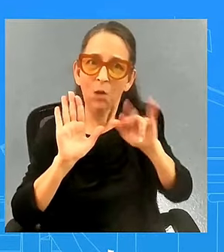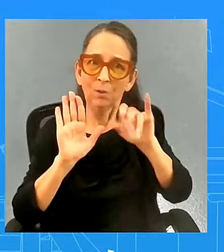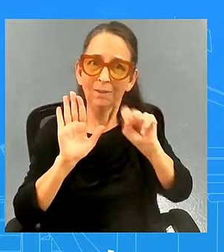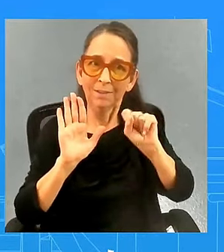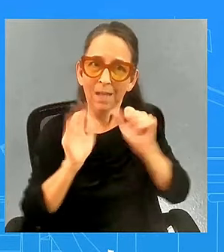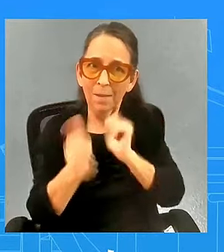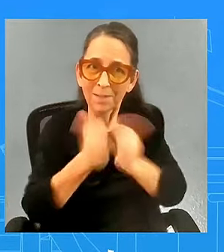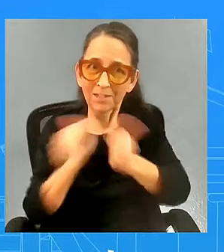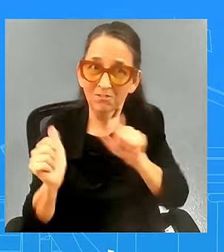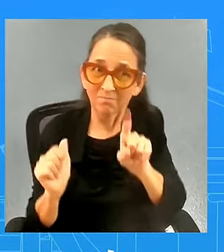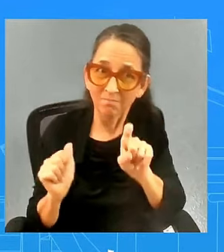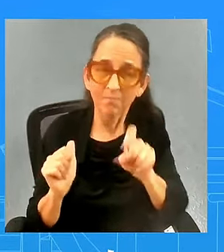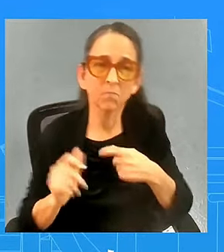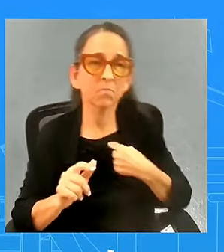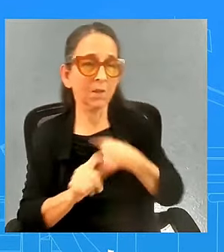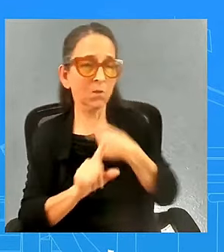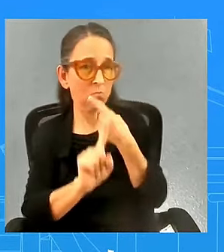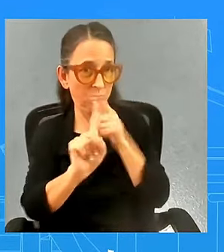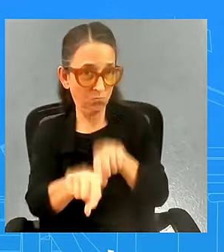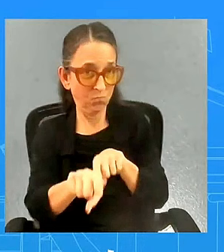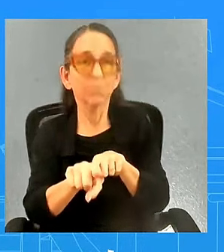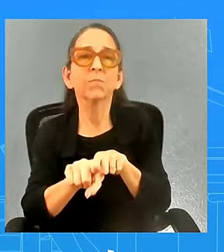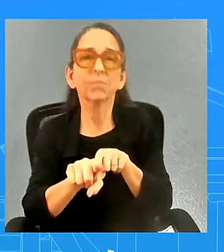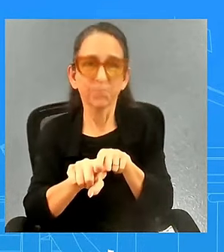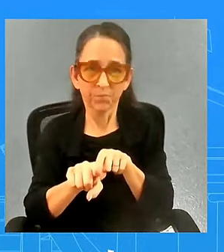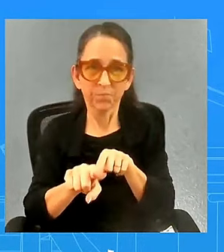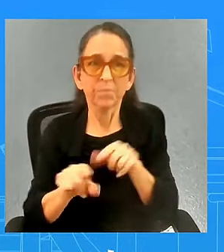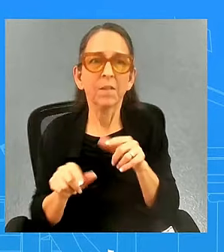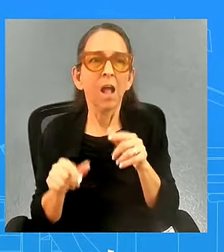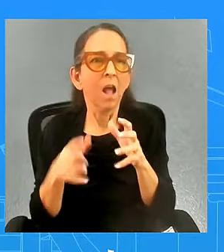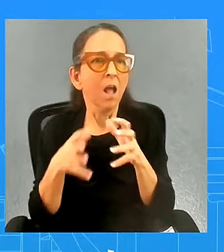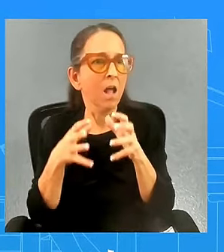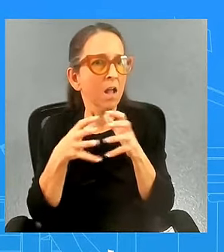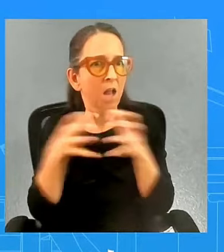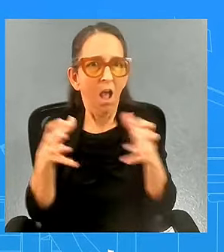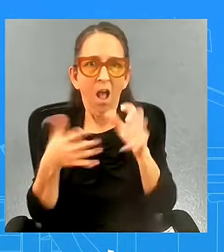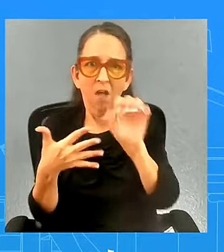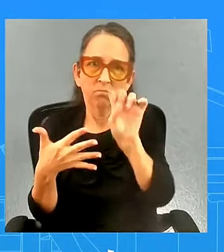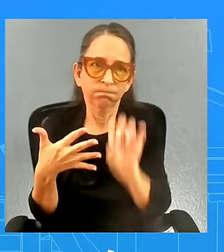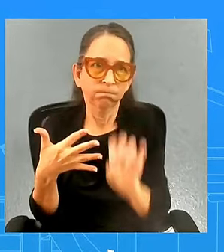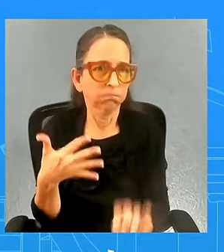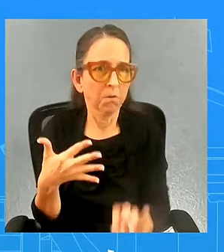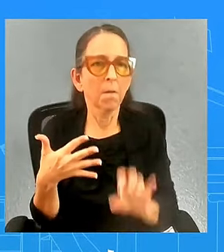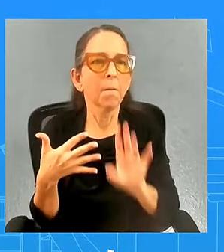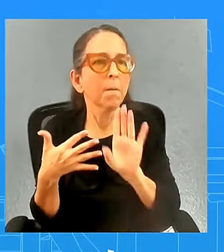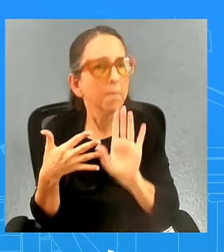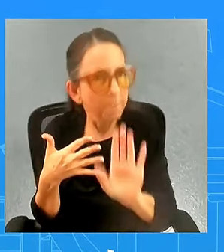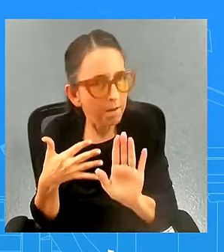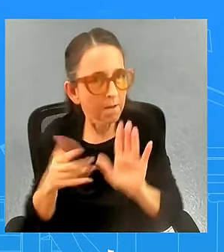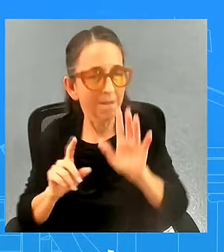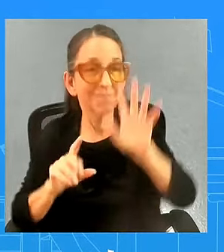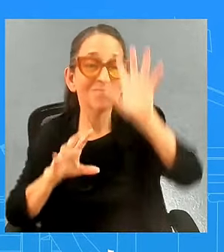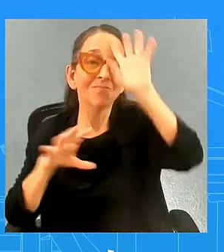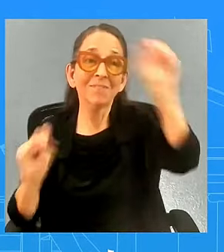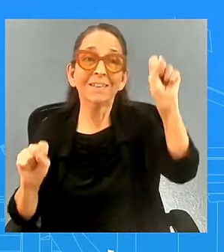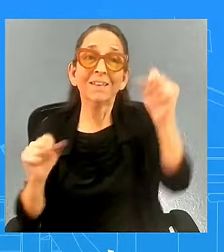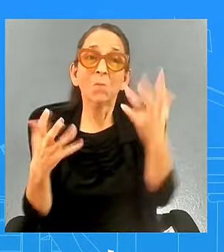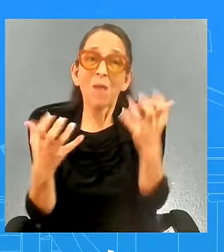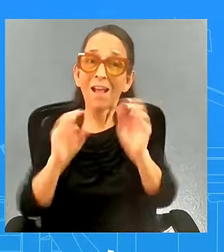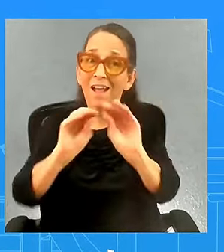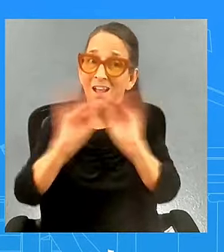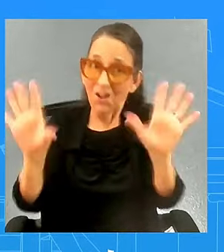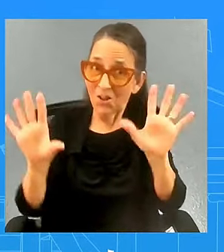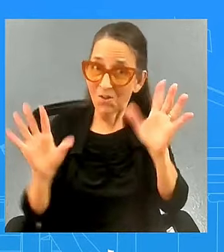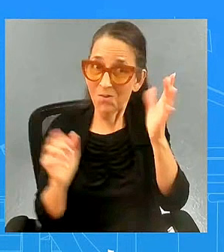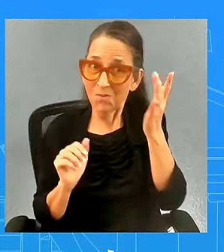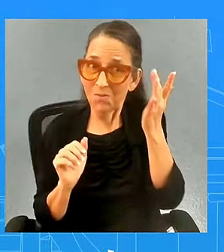you laid out um so uh look the president wanted to clarify because he understood that what he may